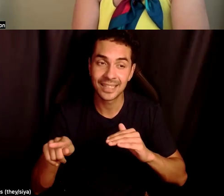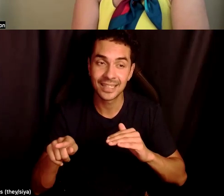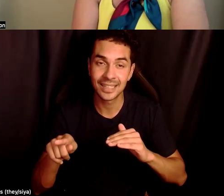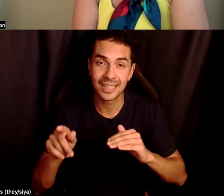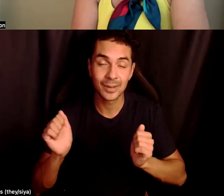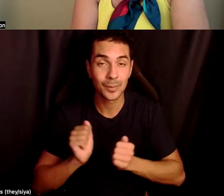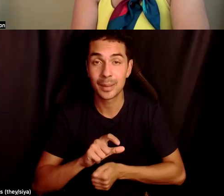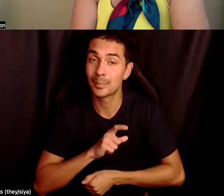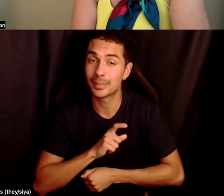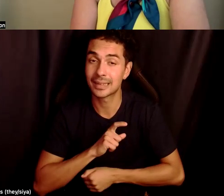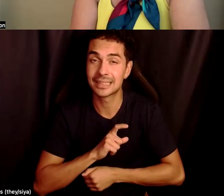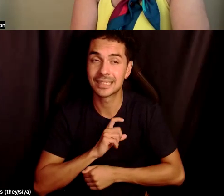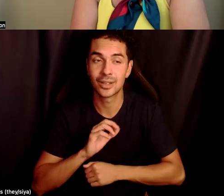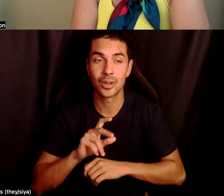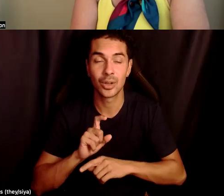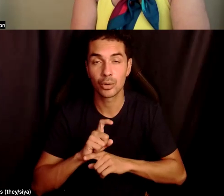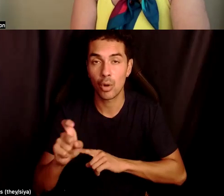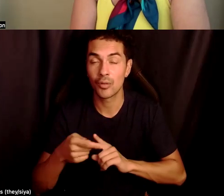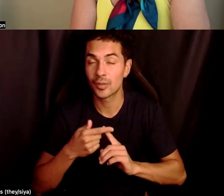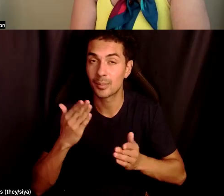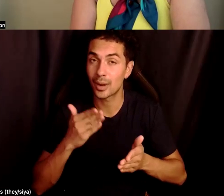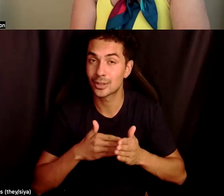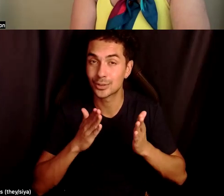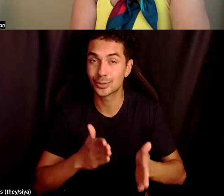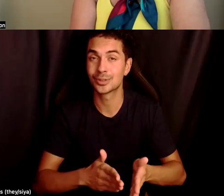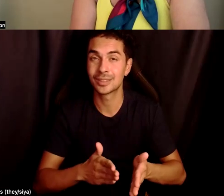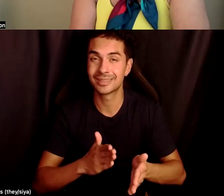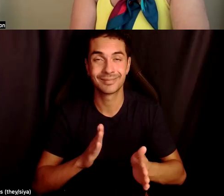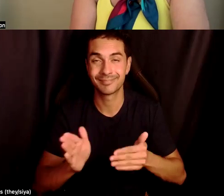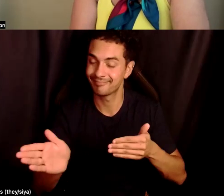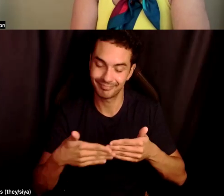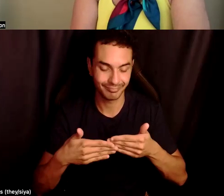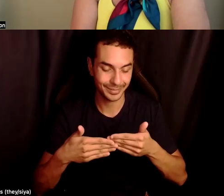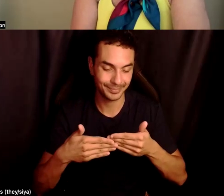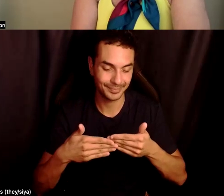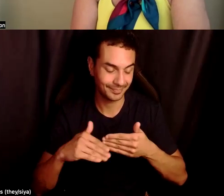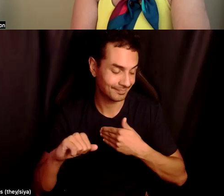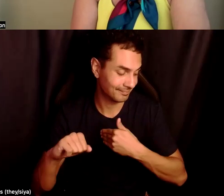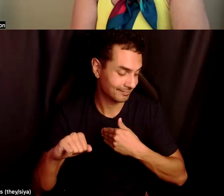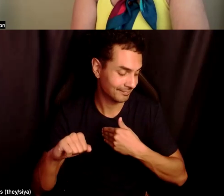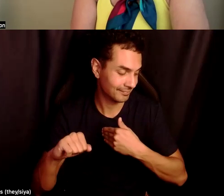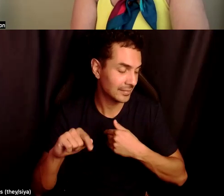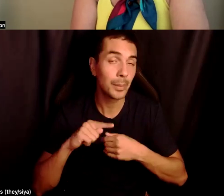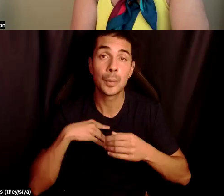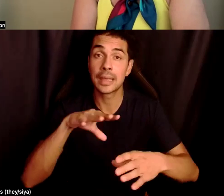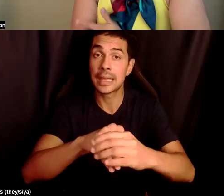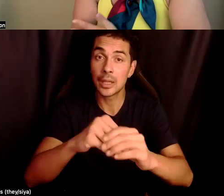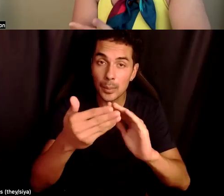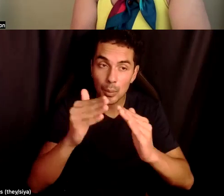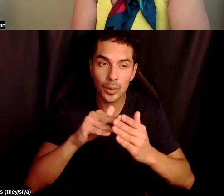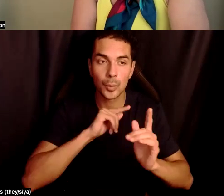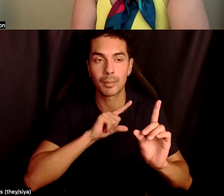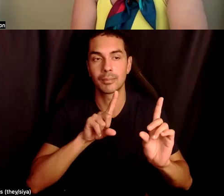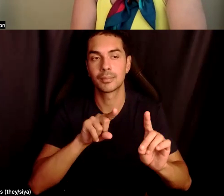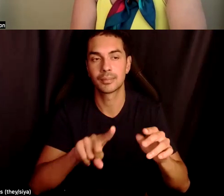enforcement or unless we get a call from a prosecutor, um, our doors are not open to you, but then we're out in community. We're at all